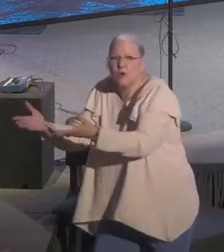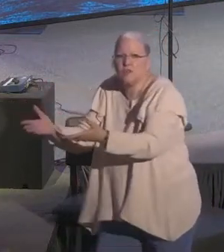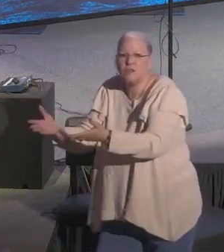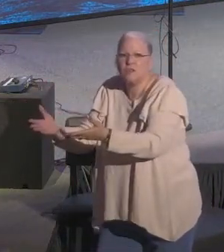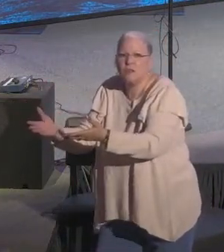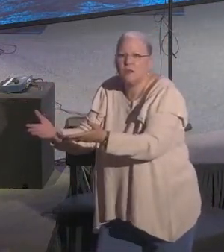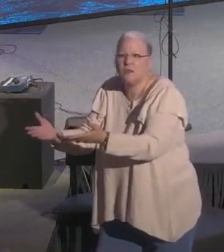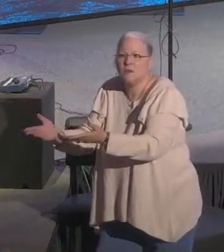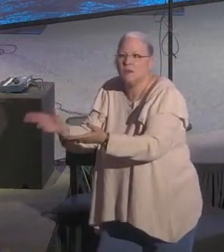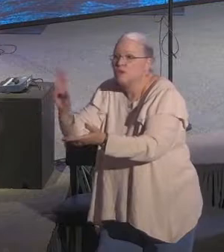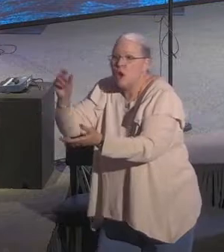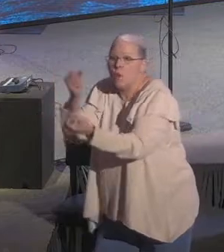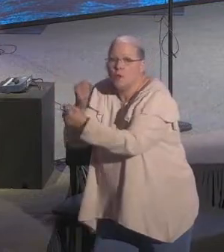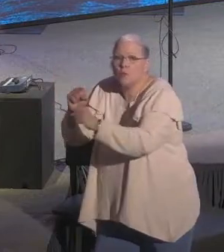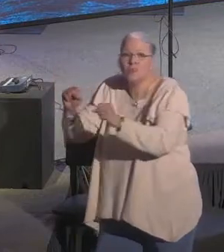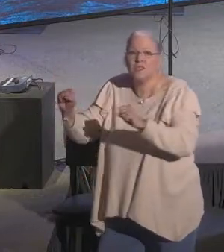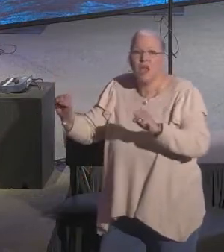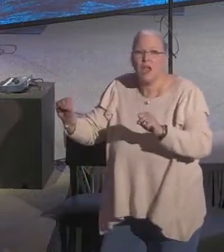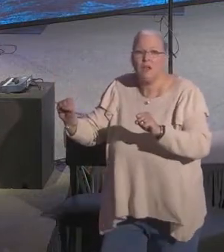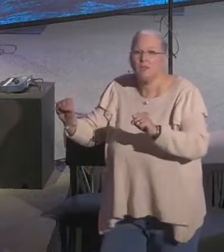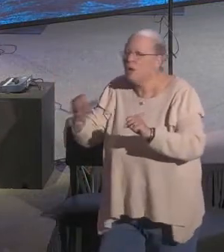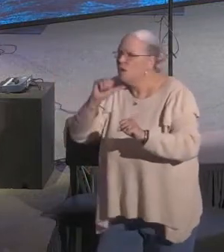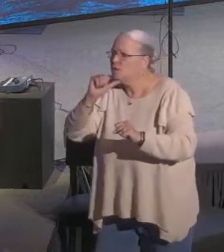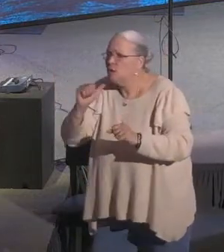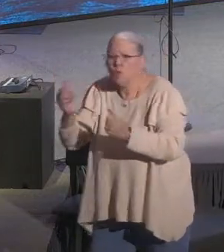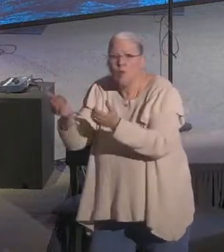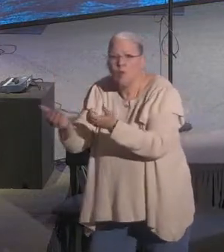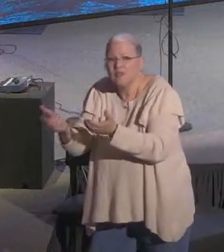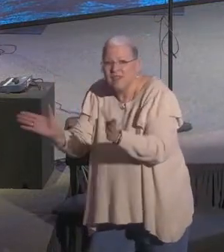No one was saved. No one was persuaded.